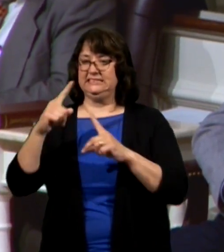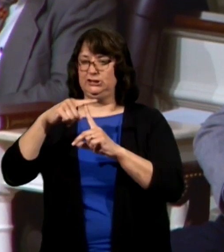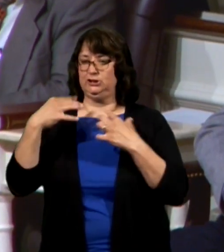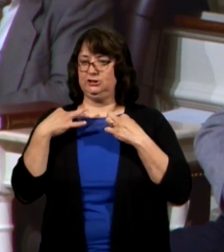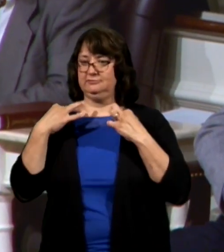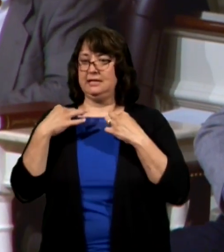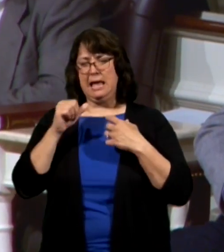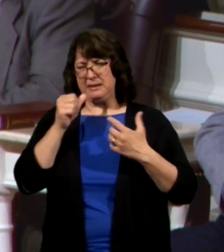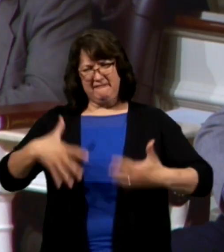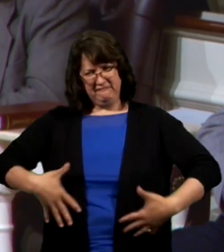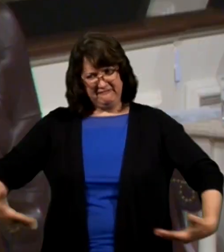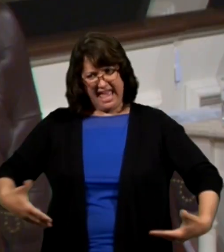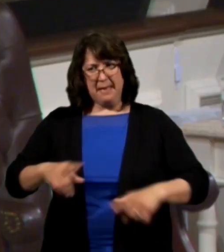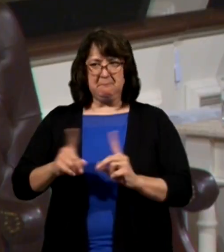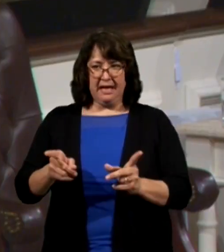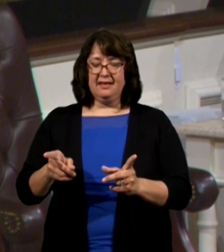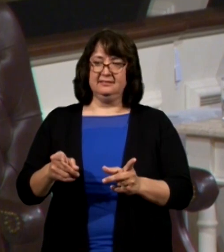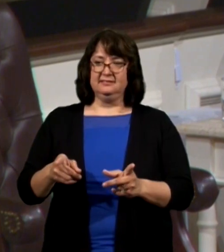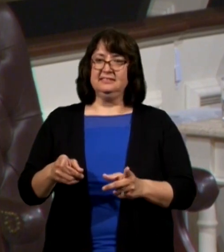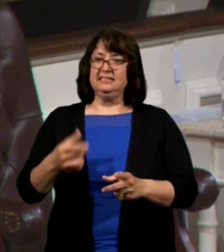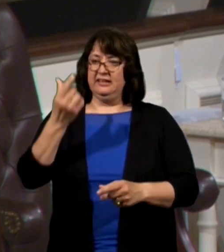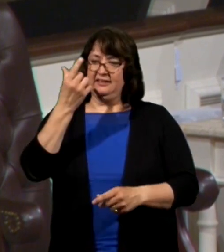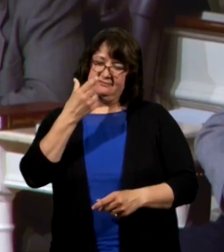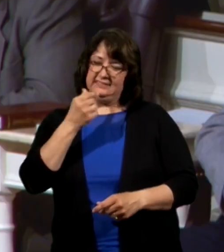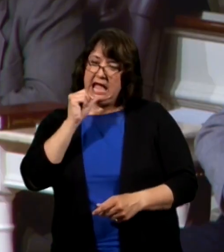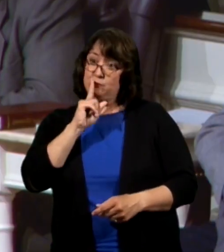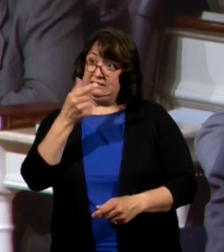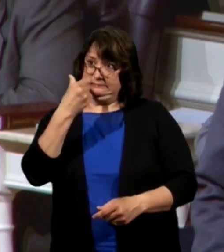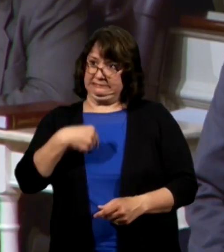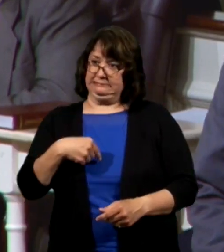not fat but I'm definitely famine resistant